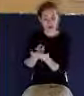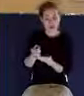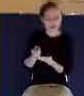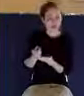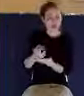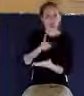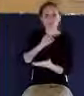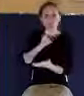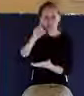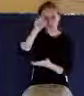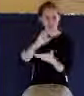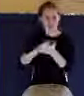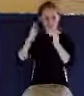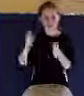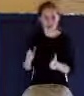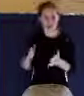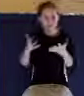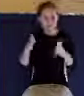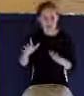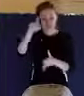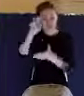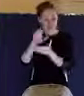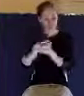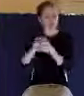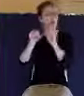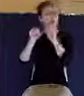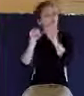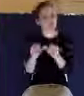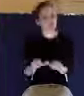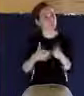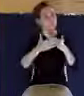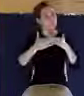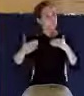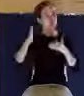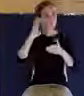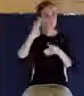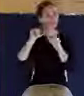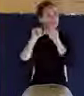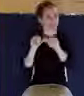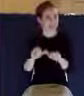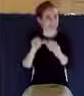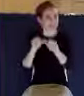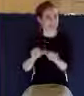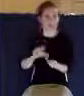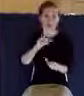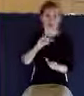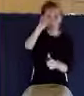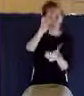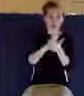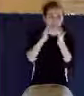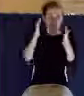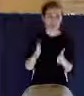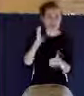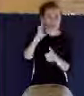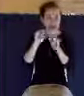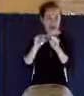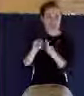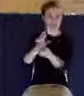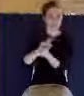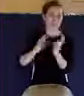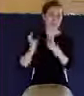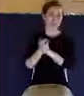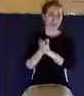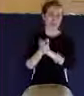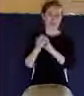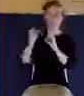true believer continually believes. A true believer continually repents. We repented when we got saved, and